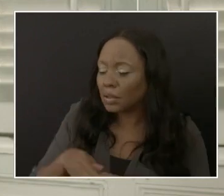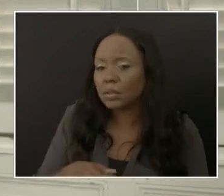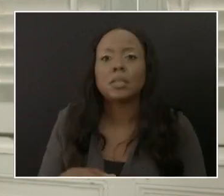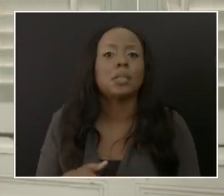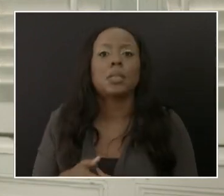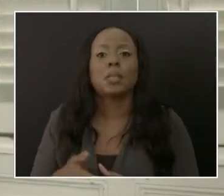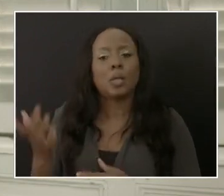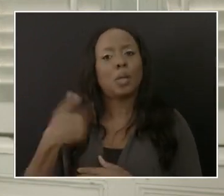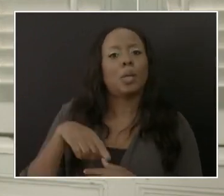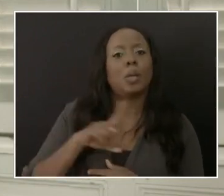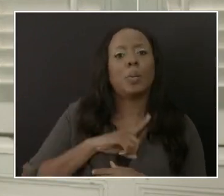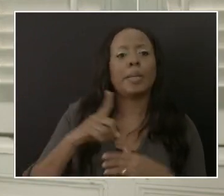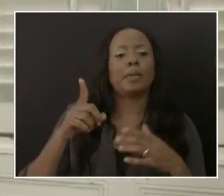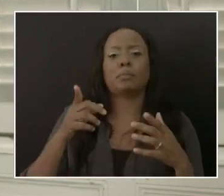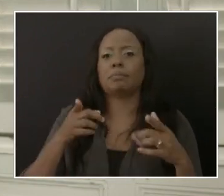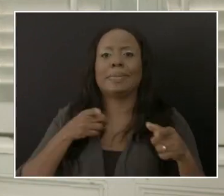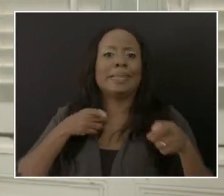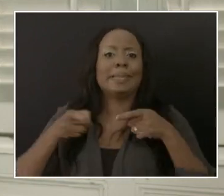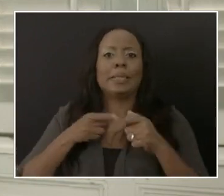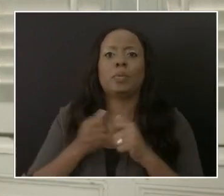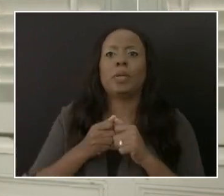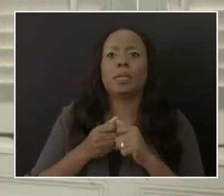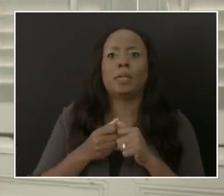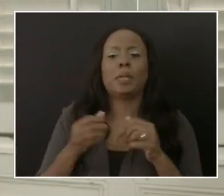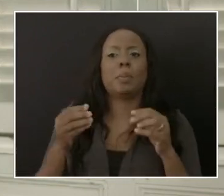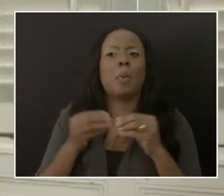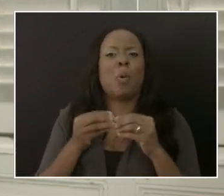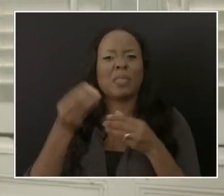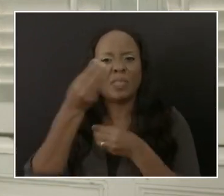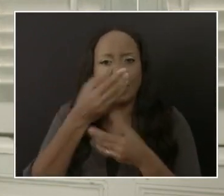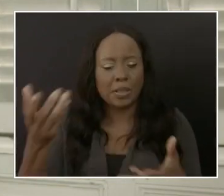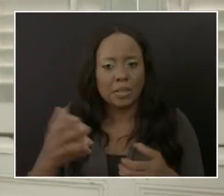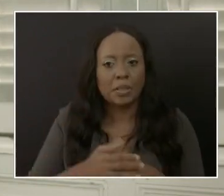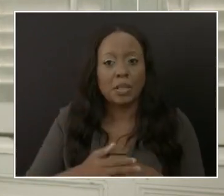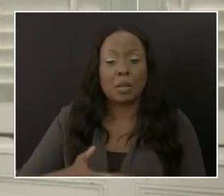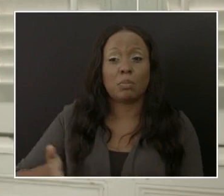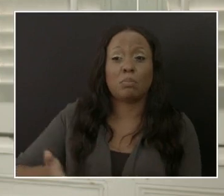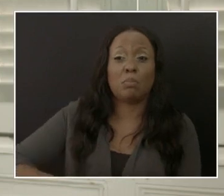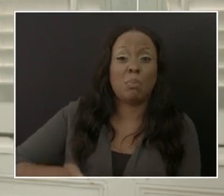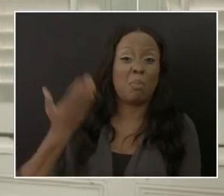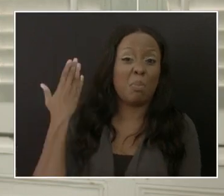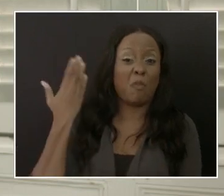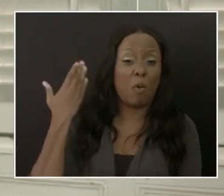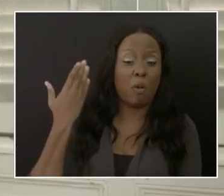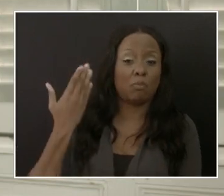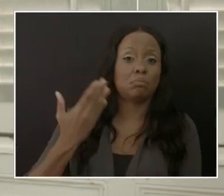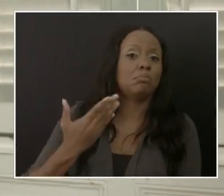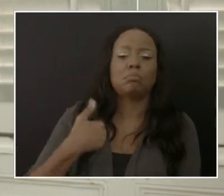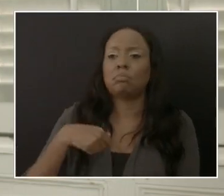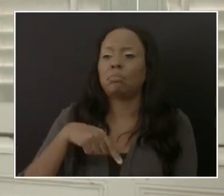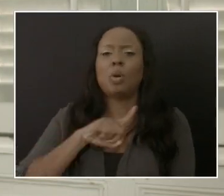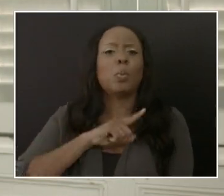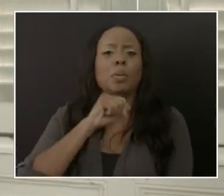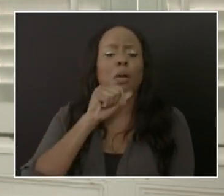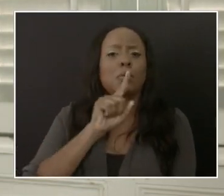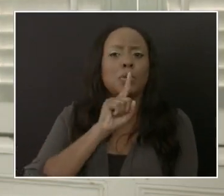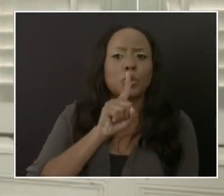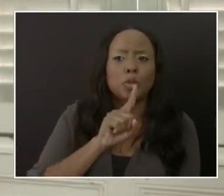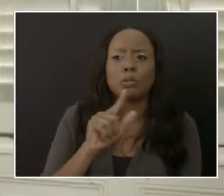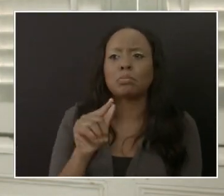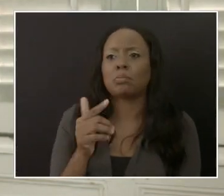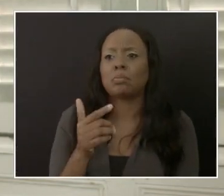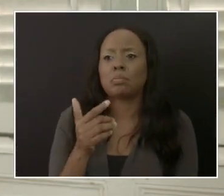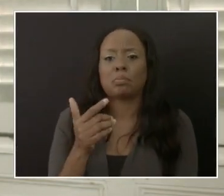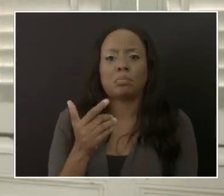dealing with issues. In the early stages, we were unsure of what we were dealing with in terms of COVID. We knew,